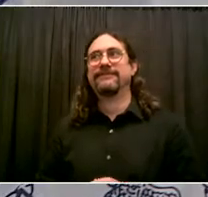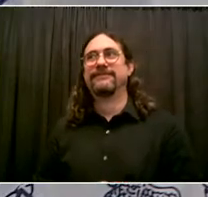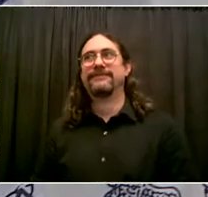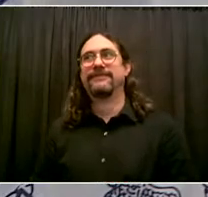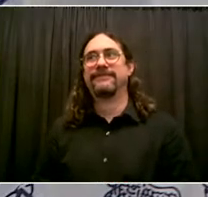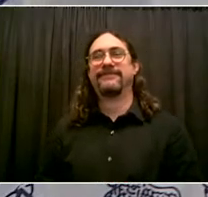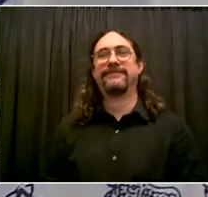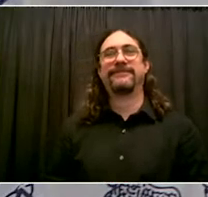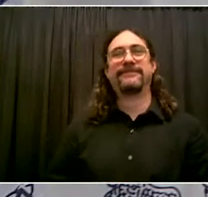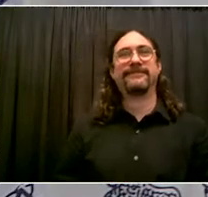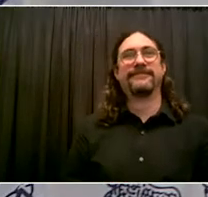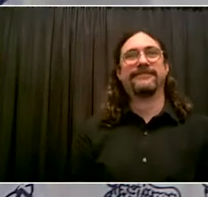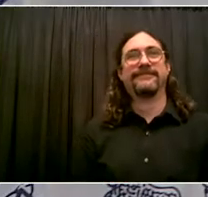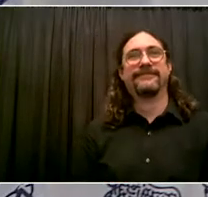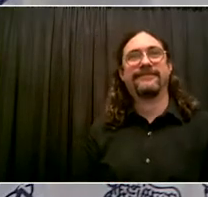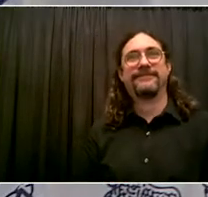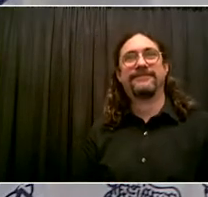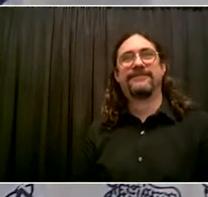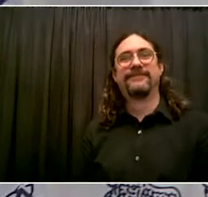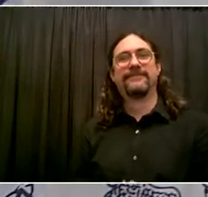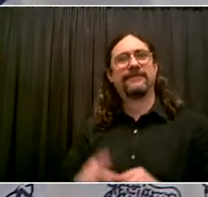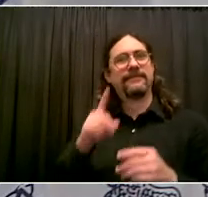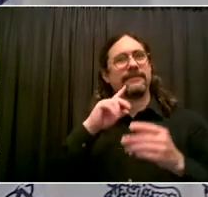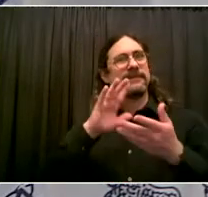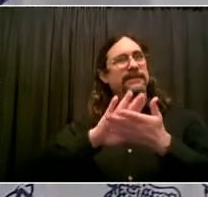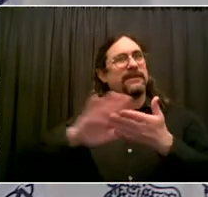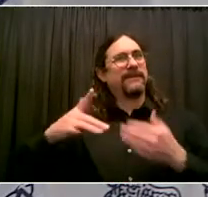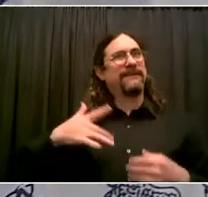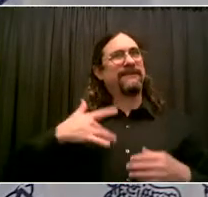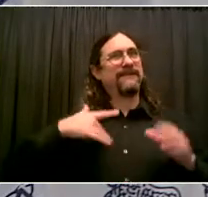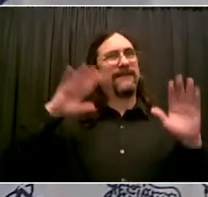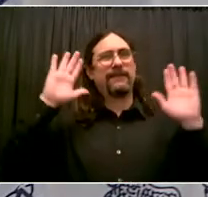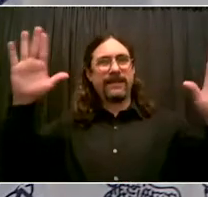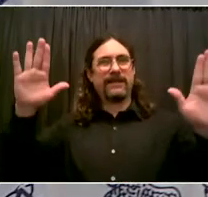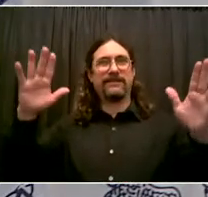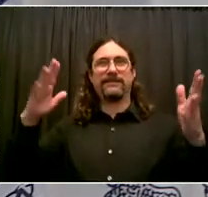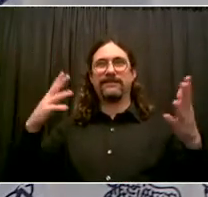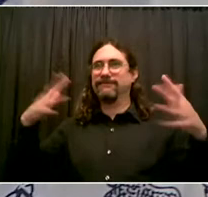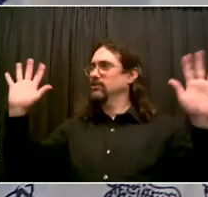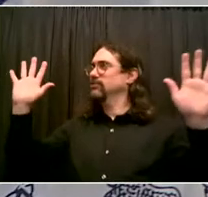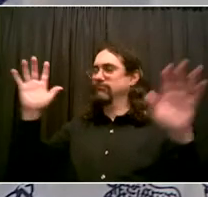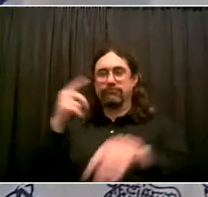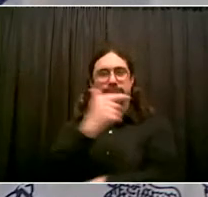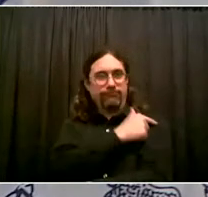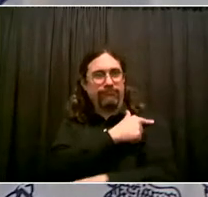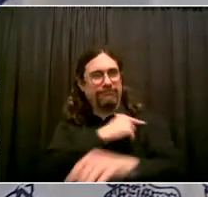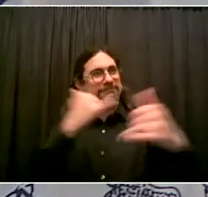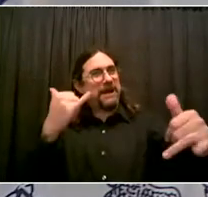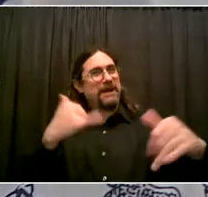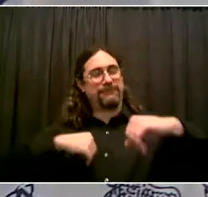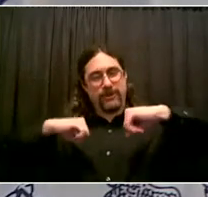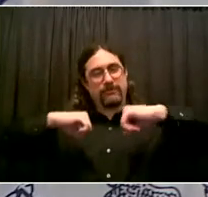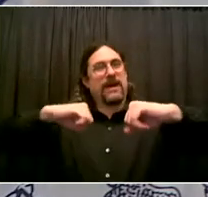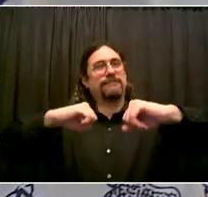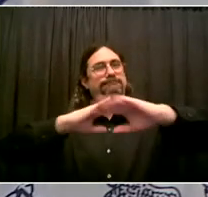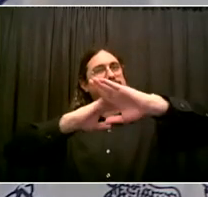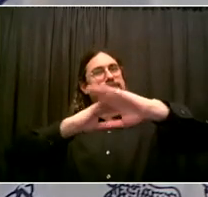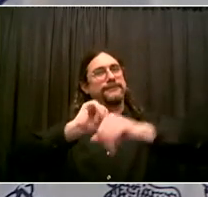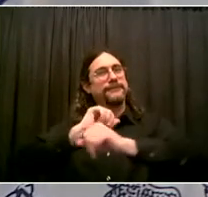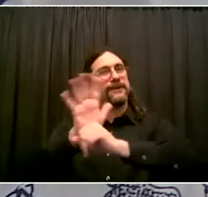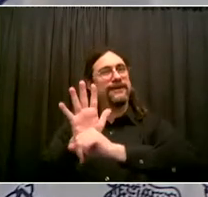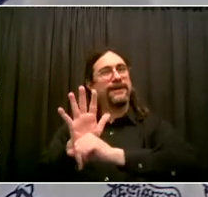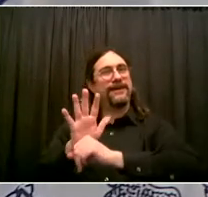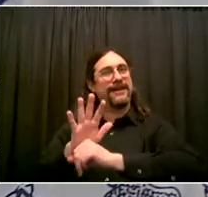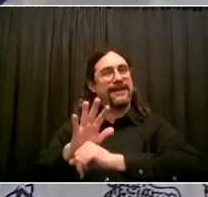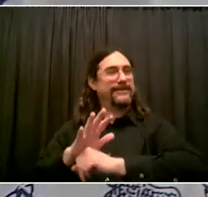ones and your family and your whole community. So, thank you, doctor. Well done. And everyone, again, I have total faith in the